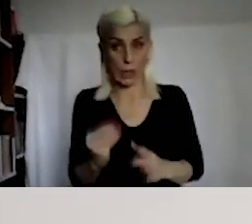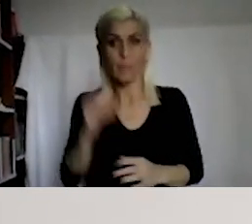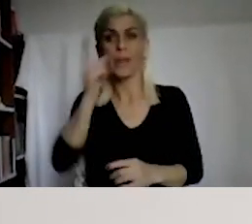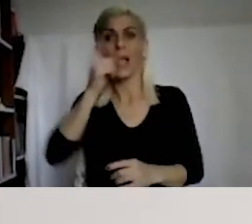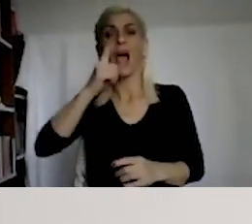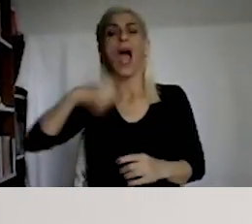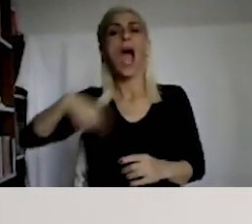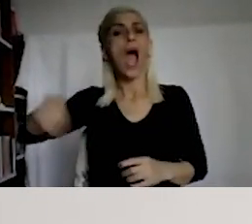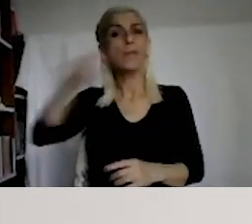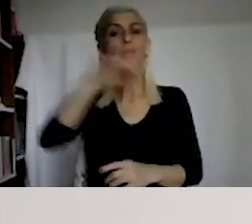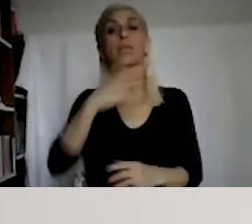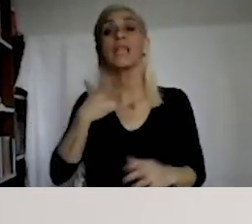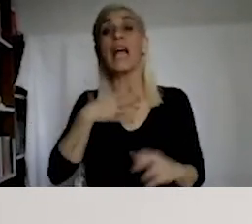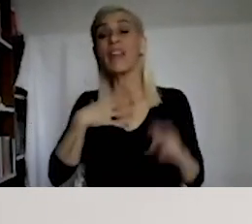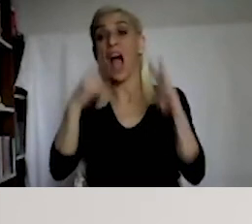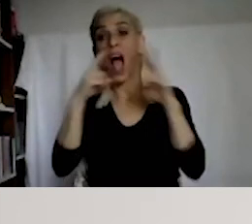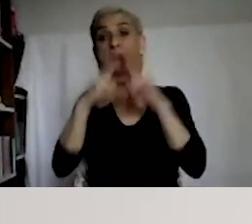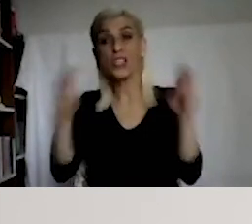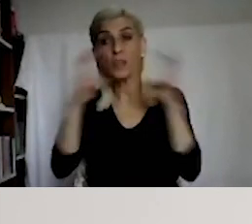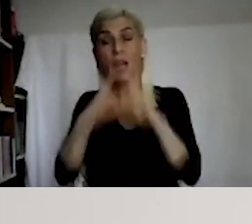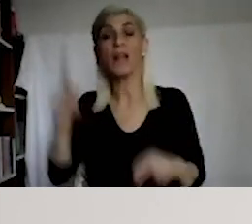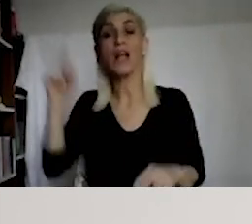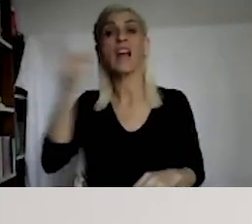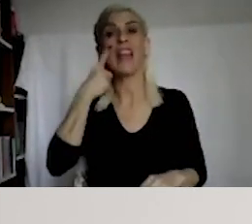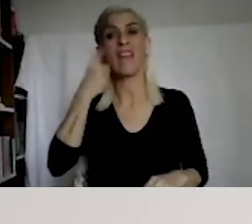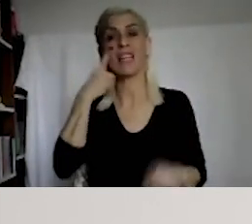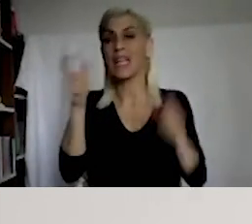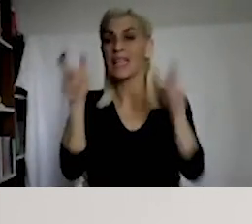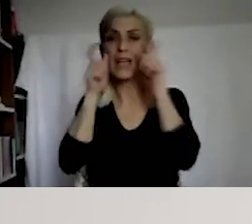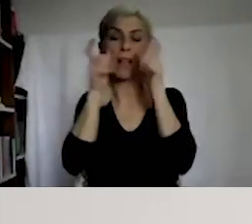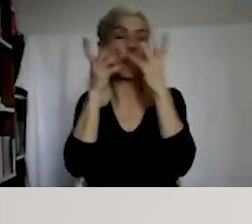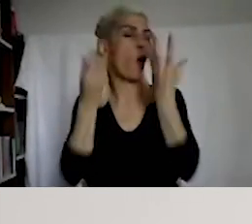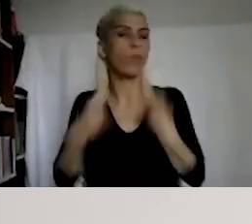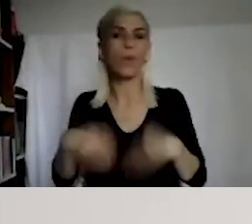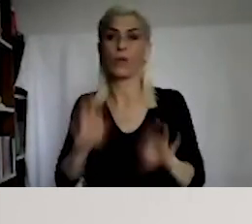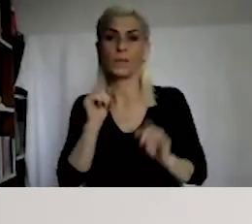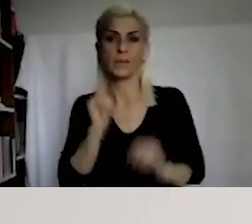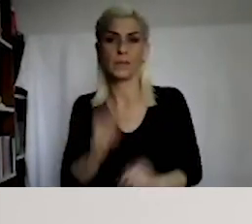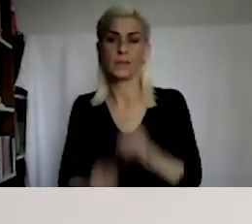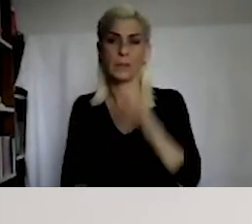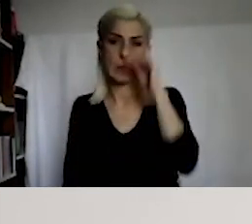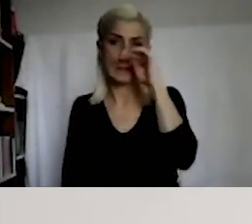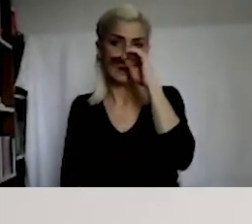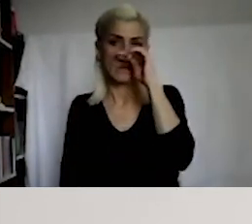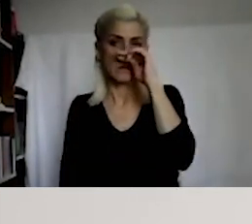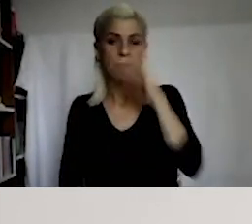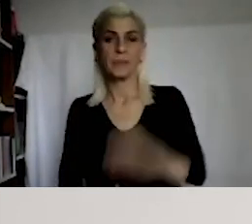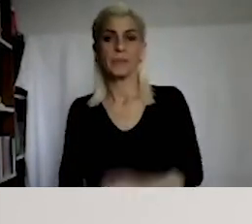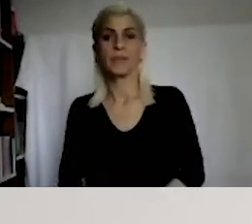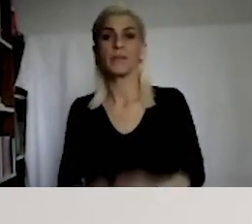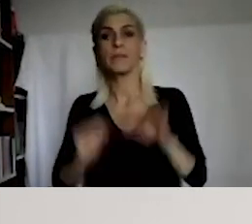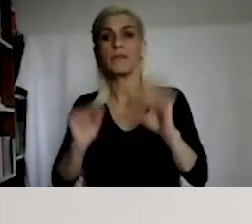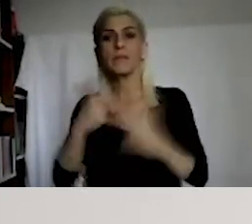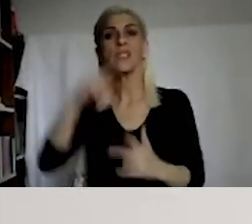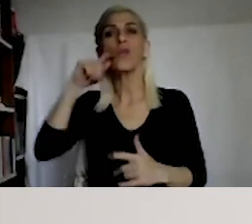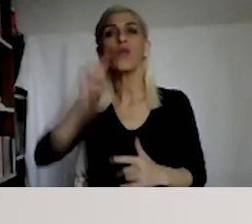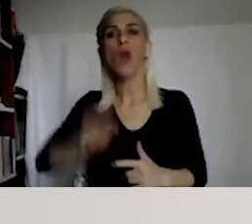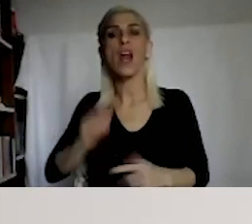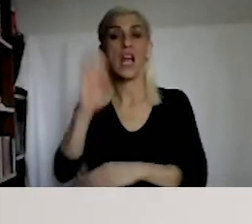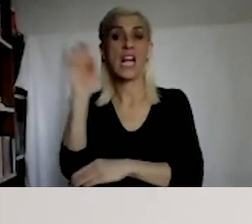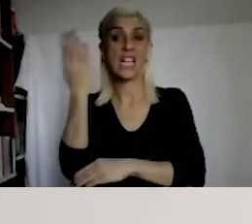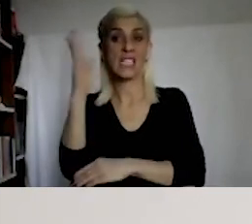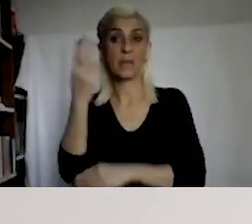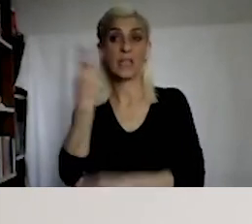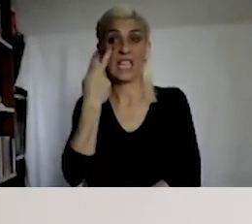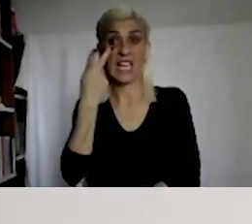supposed to be properly described by the states. In this Ukraine decision, dated November